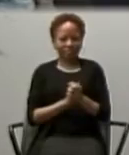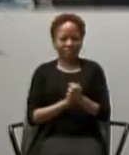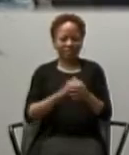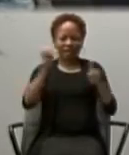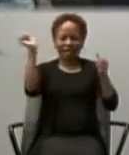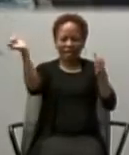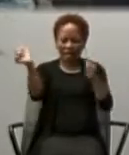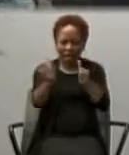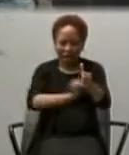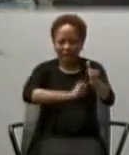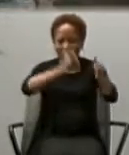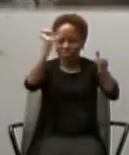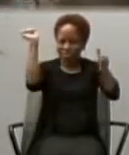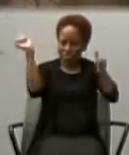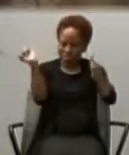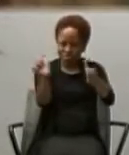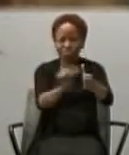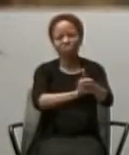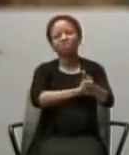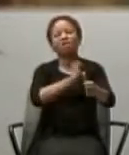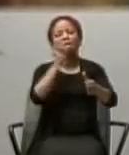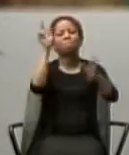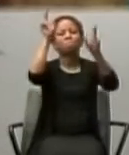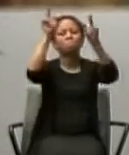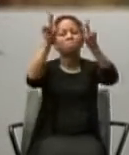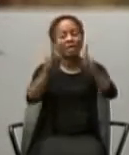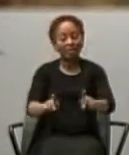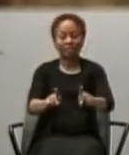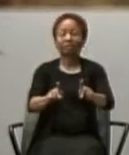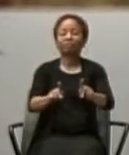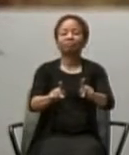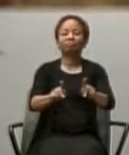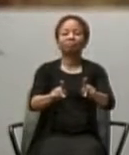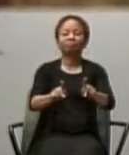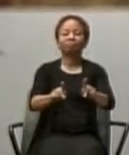Every single, human being,